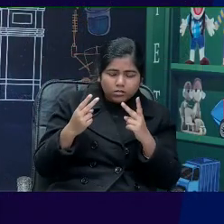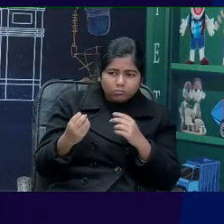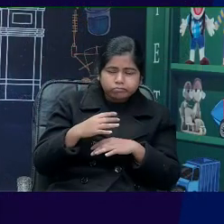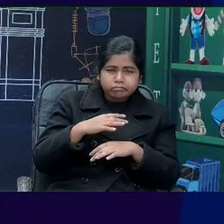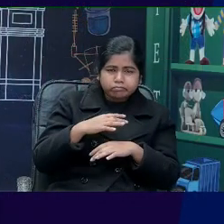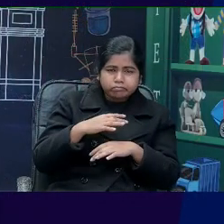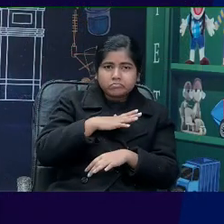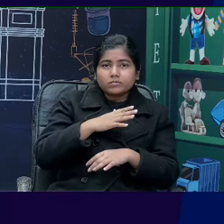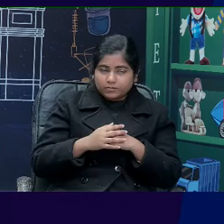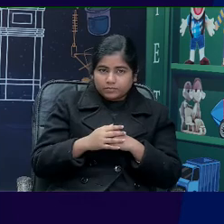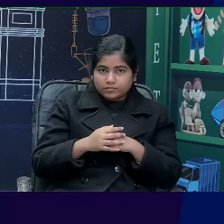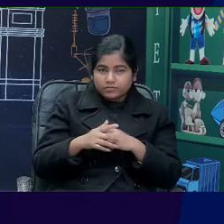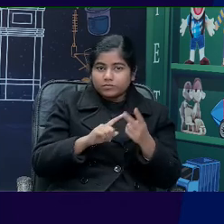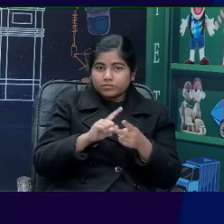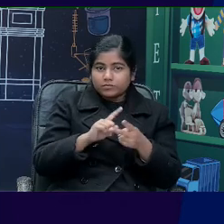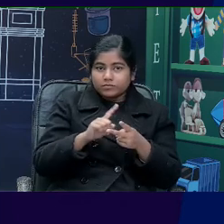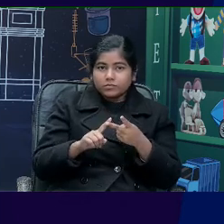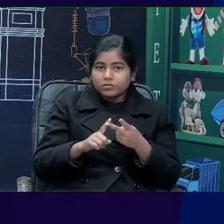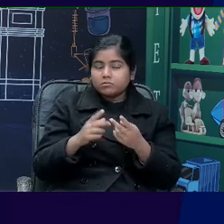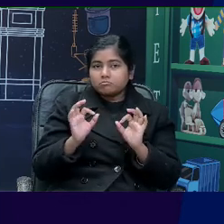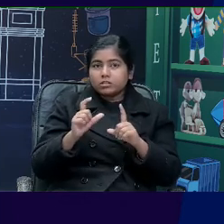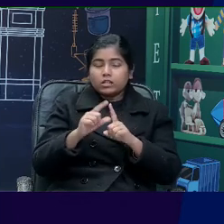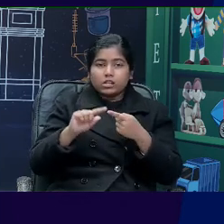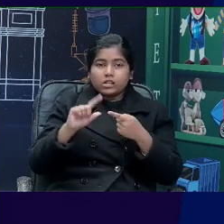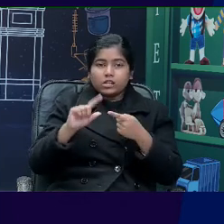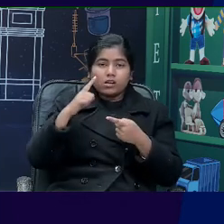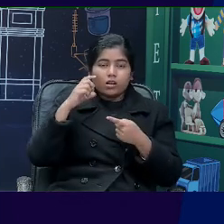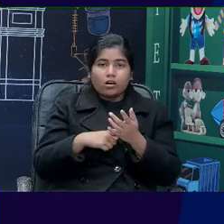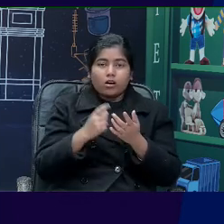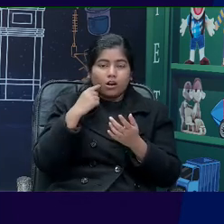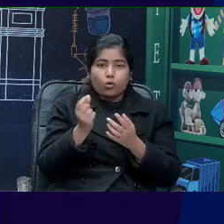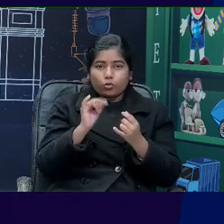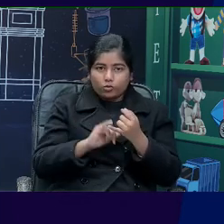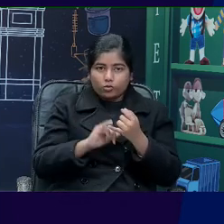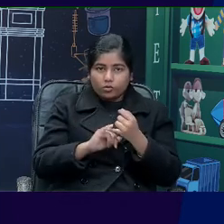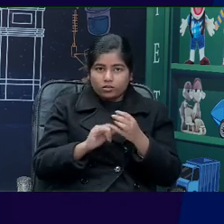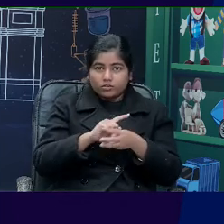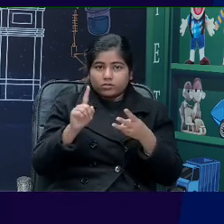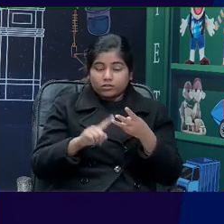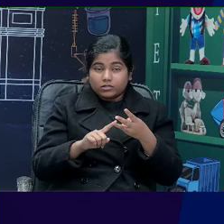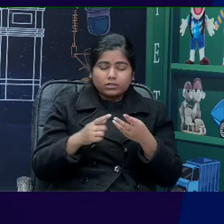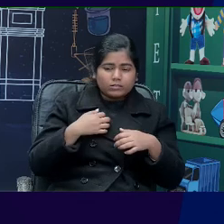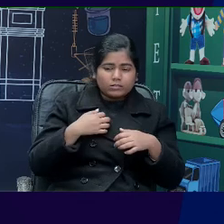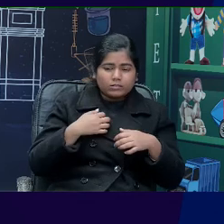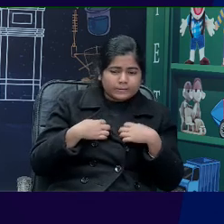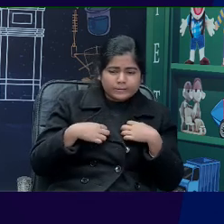delirious and third one is ecstasy.